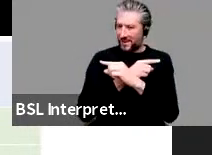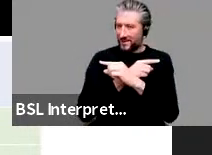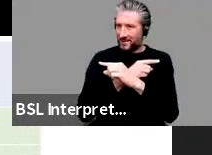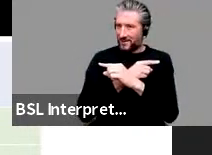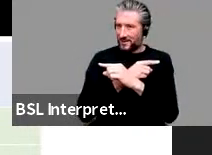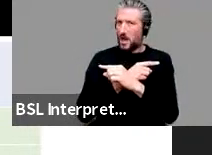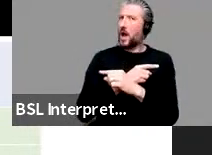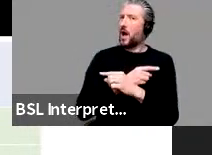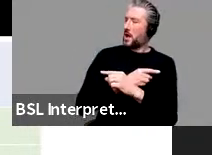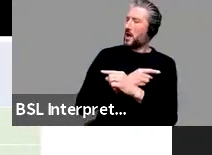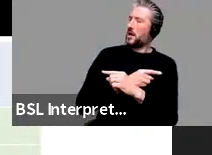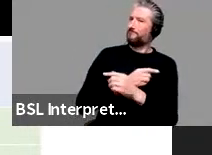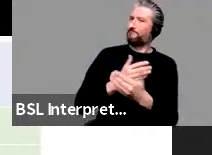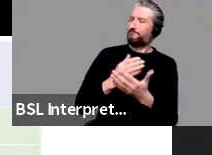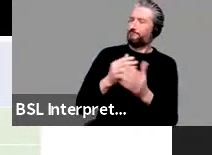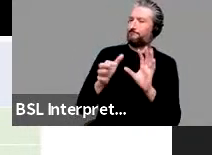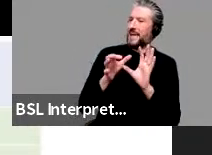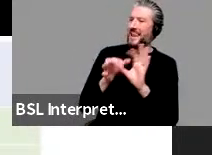negatively on him.